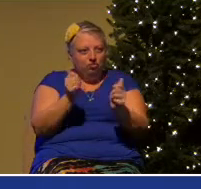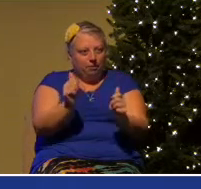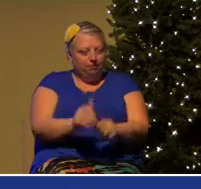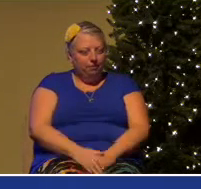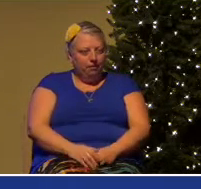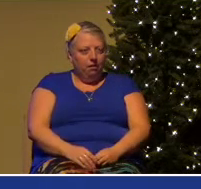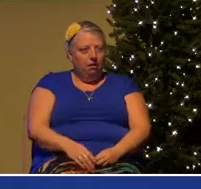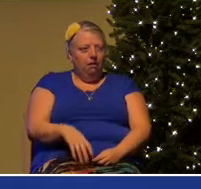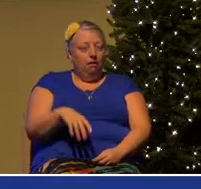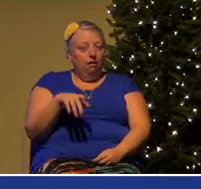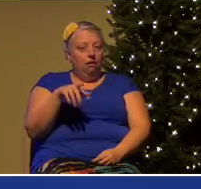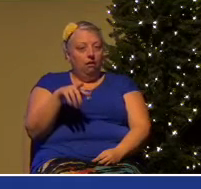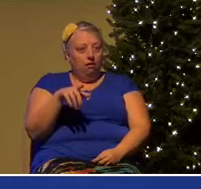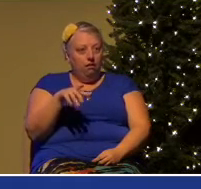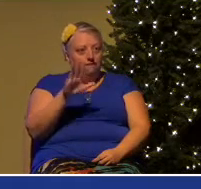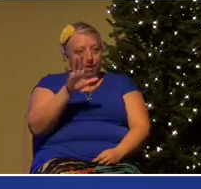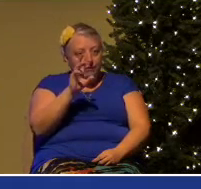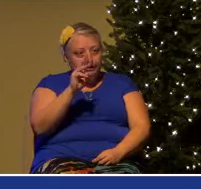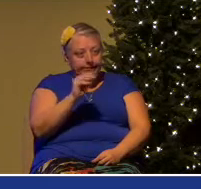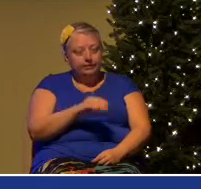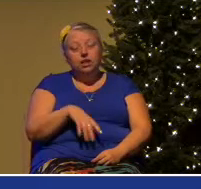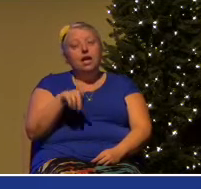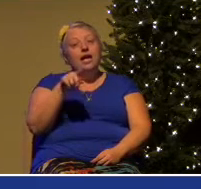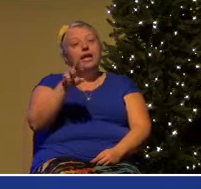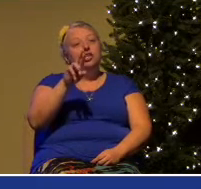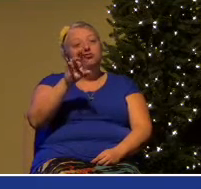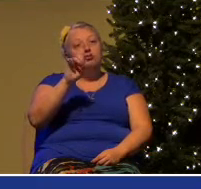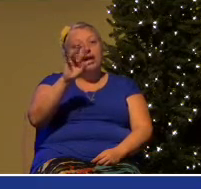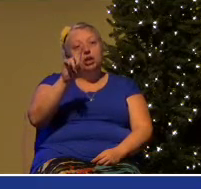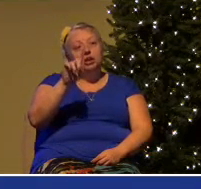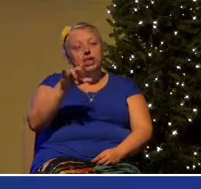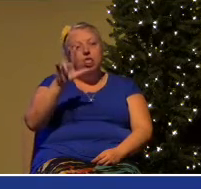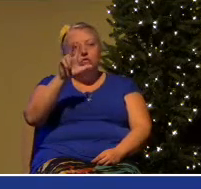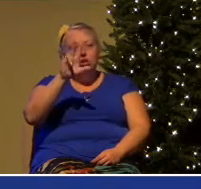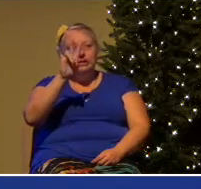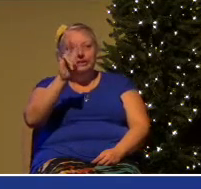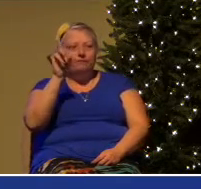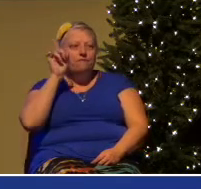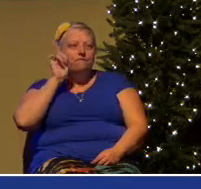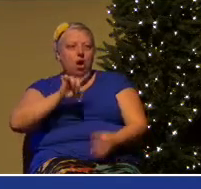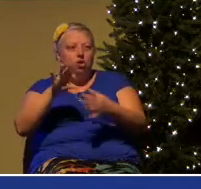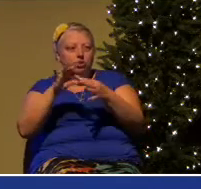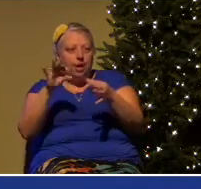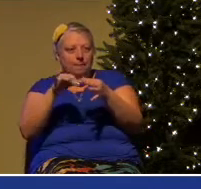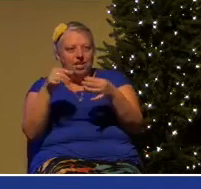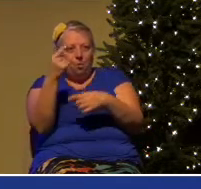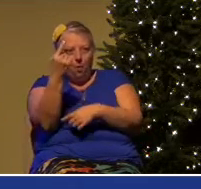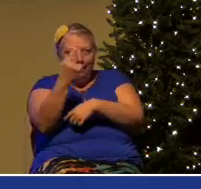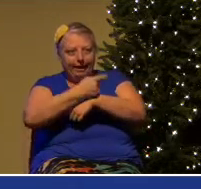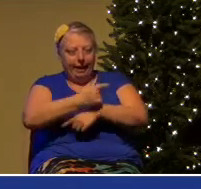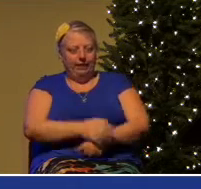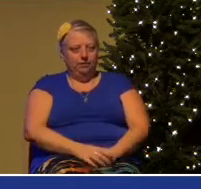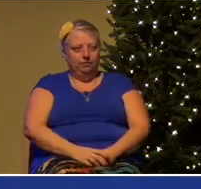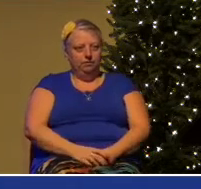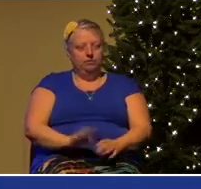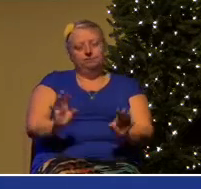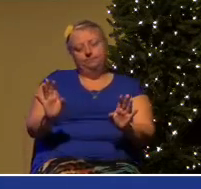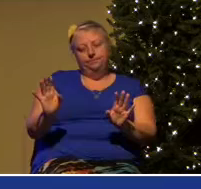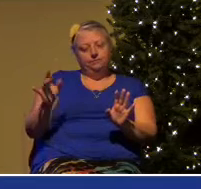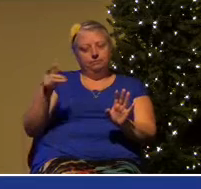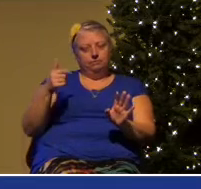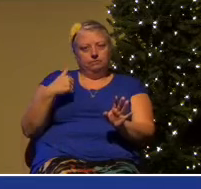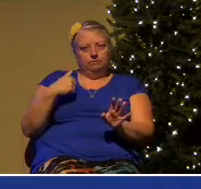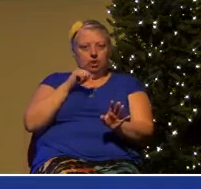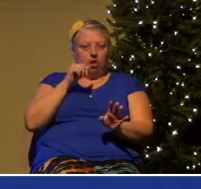going to be a good president or a bad president, or that people should vote for the one or the other. That's not my point at all. My point is